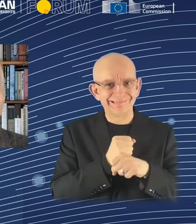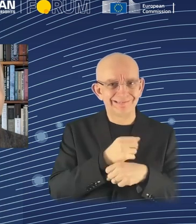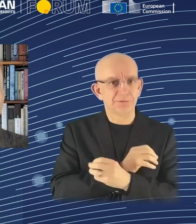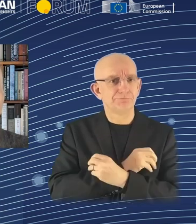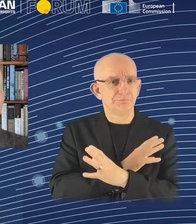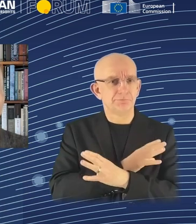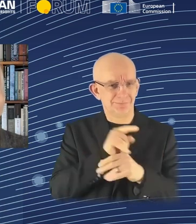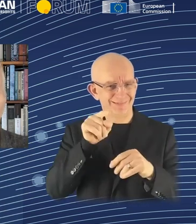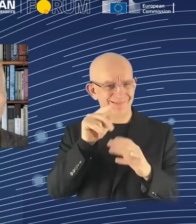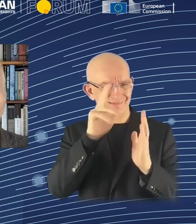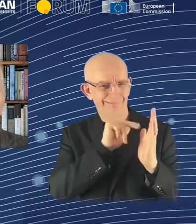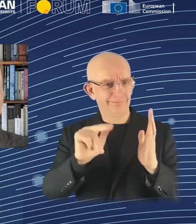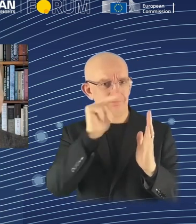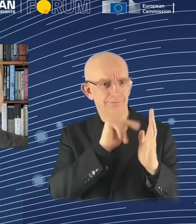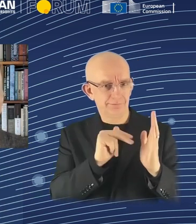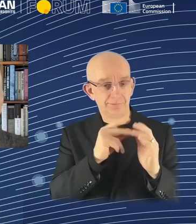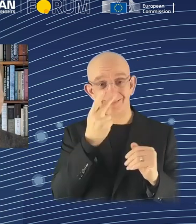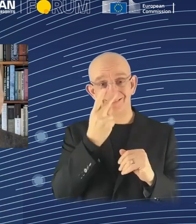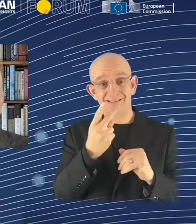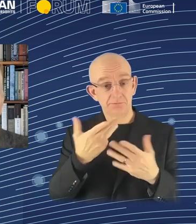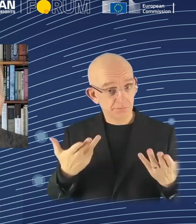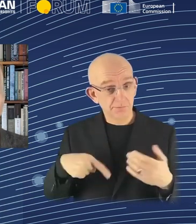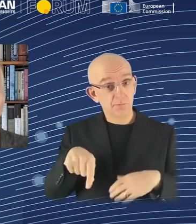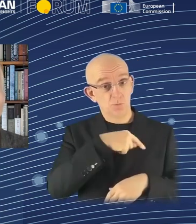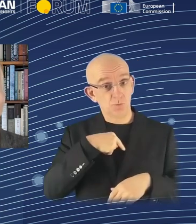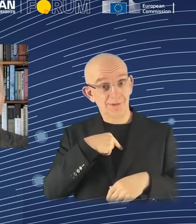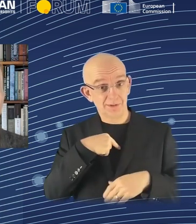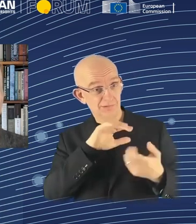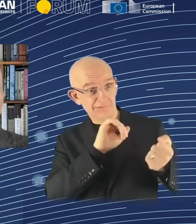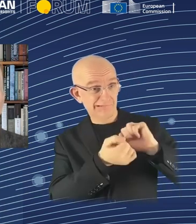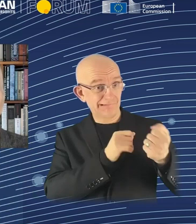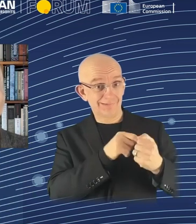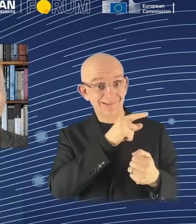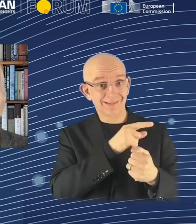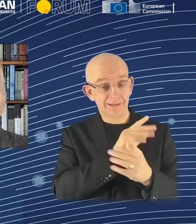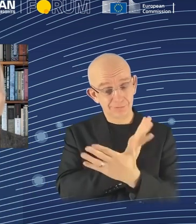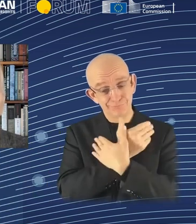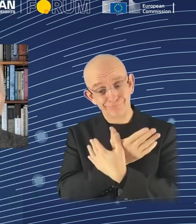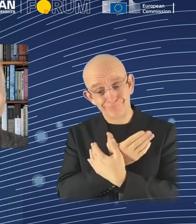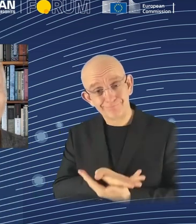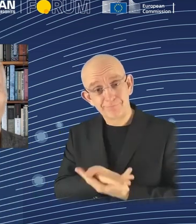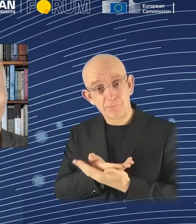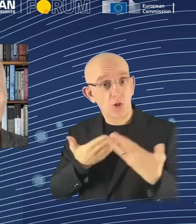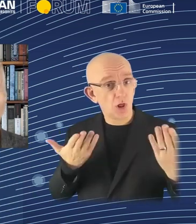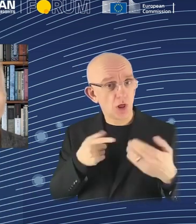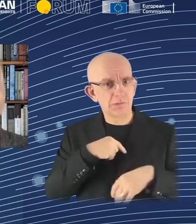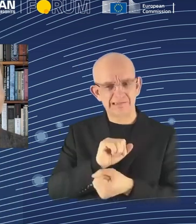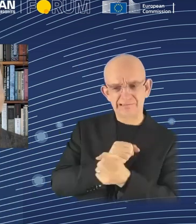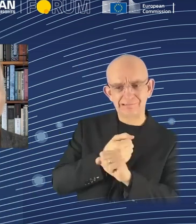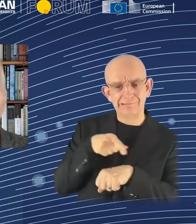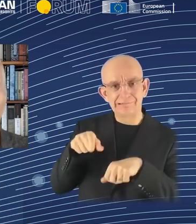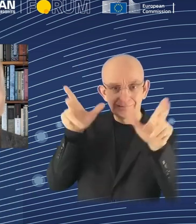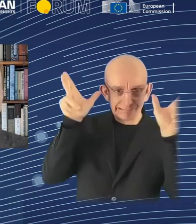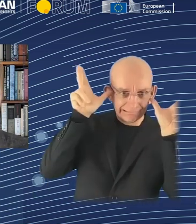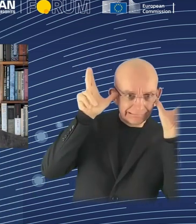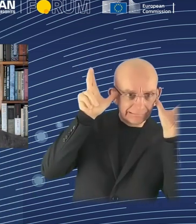Safety Summit seems to think it's both. Artificial intelligence has begun and promises to further transform nearly every aspect